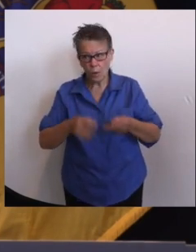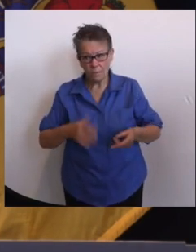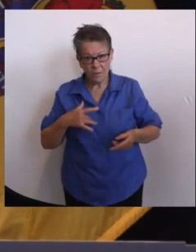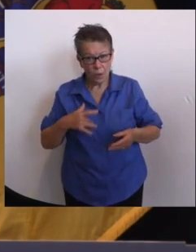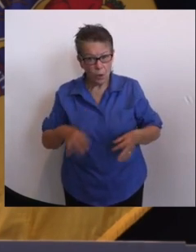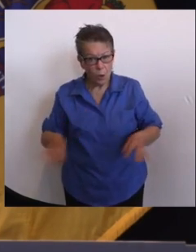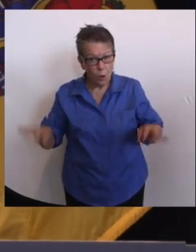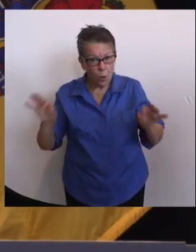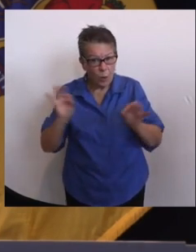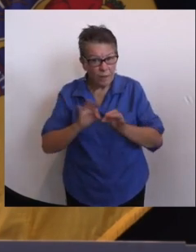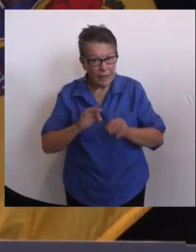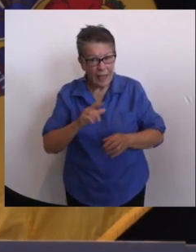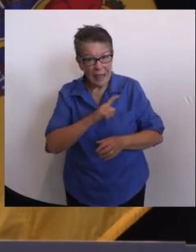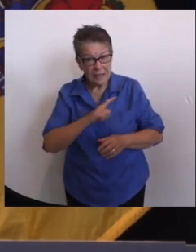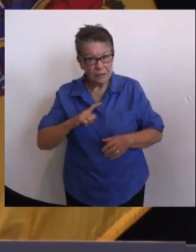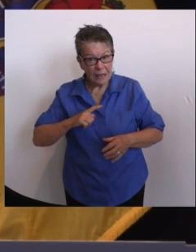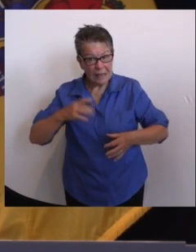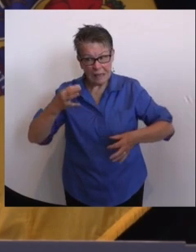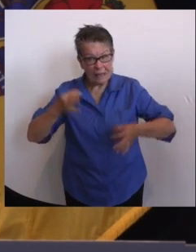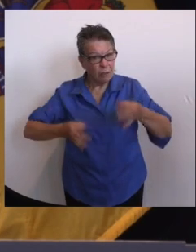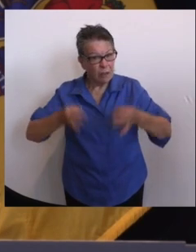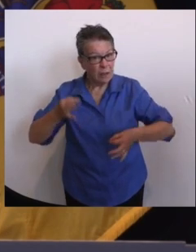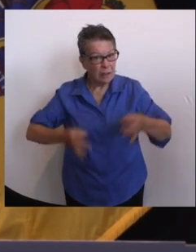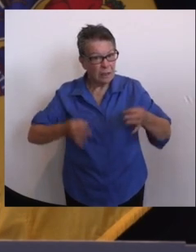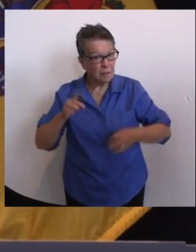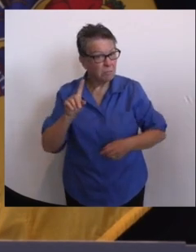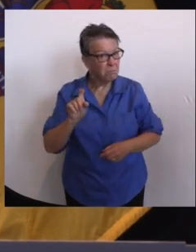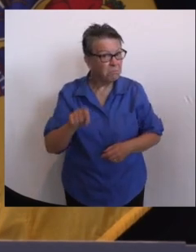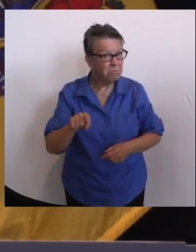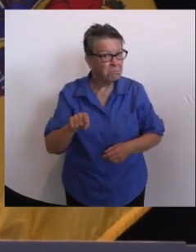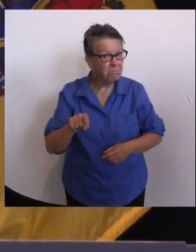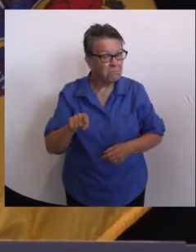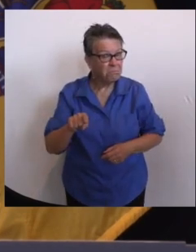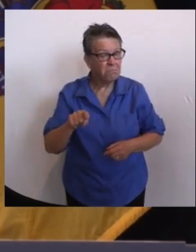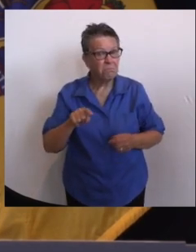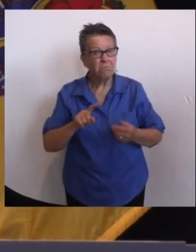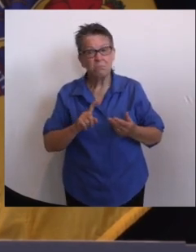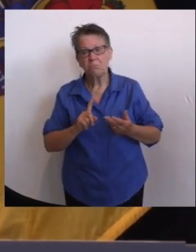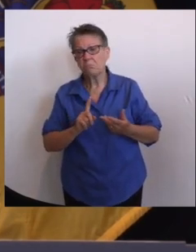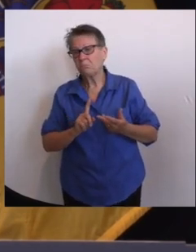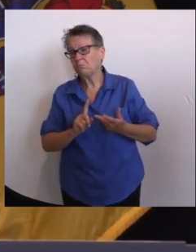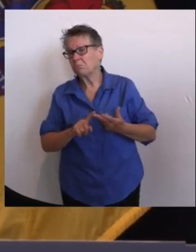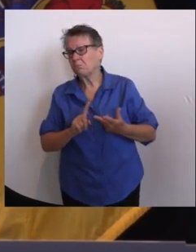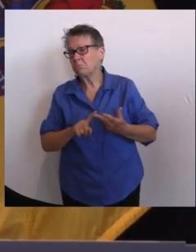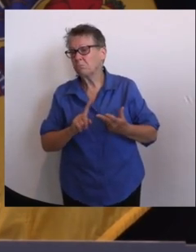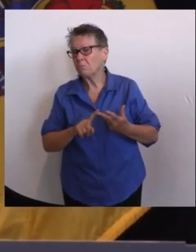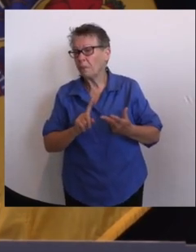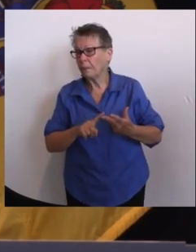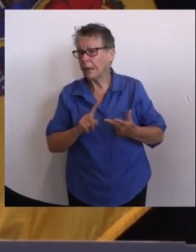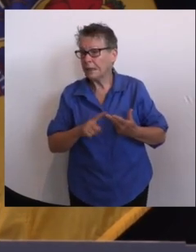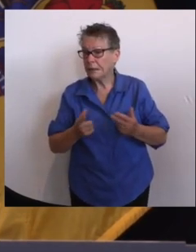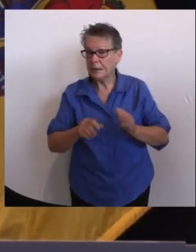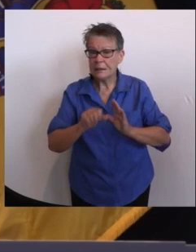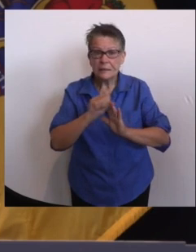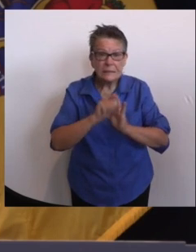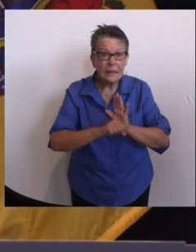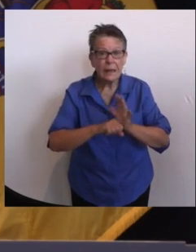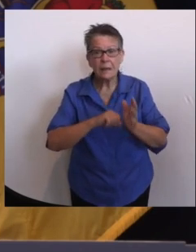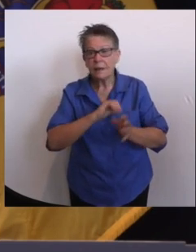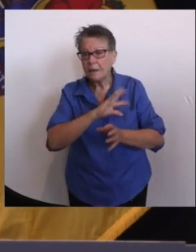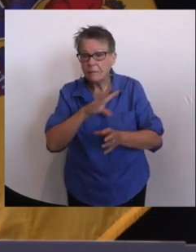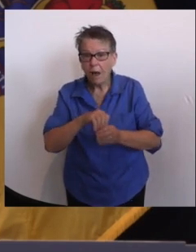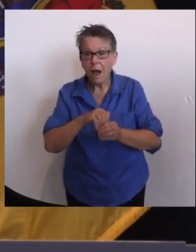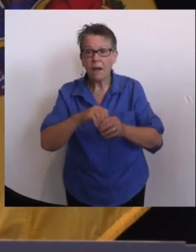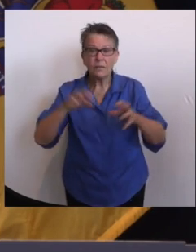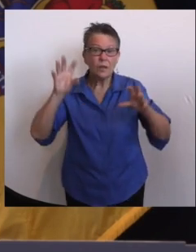Stanton, governor, does the state have a role in implementing the president's new vaccine mandate? And if so, what does that look like? From Brenda Flanagan,